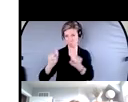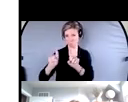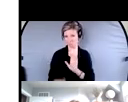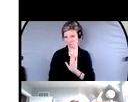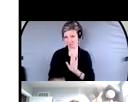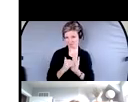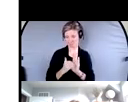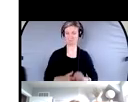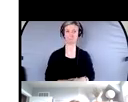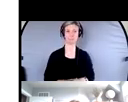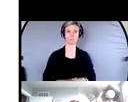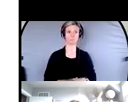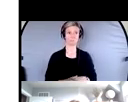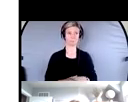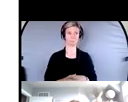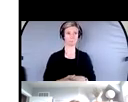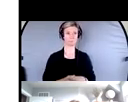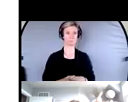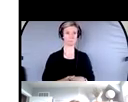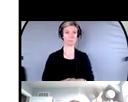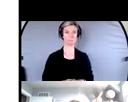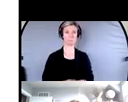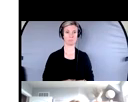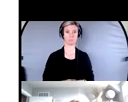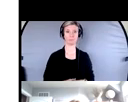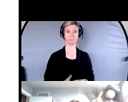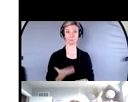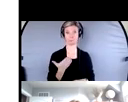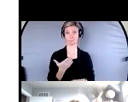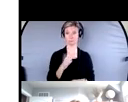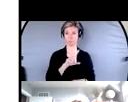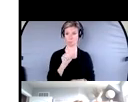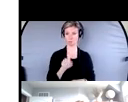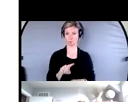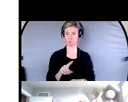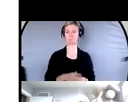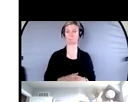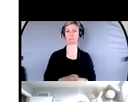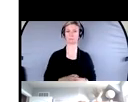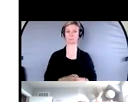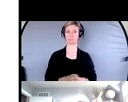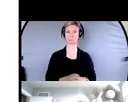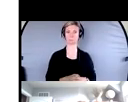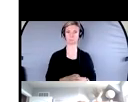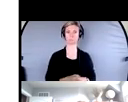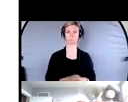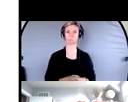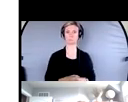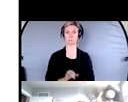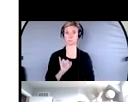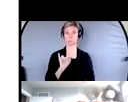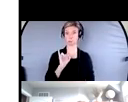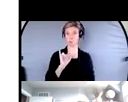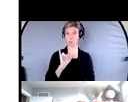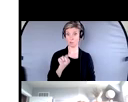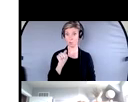this one just talks about knowing who to report. So the question is, if you or someone you